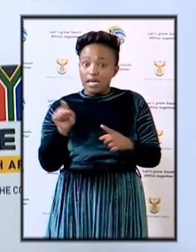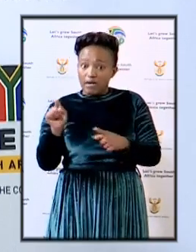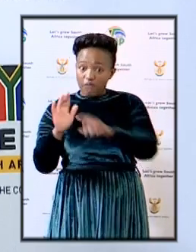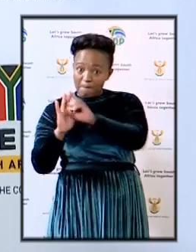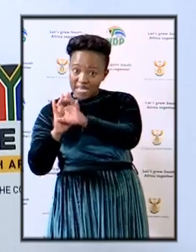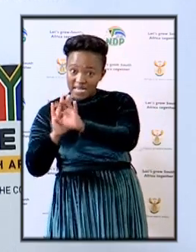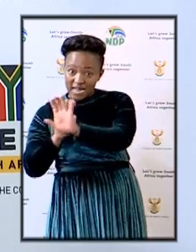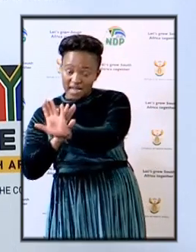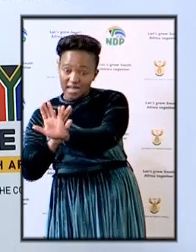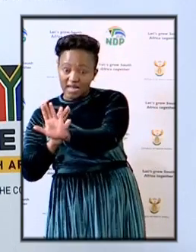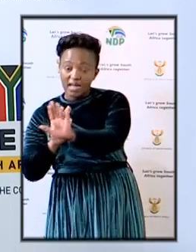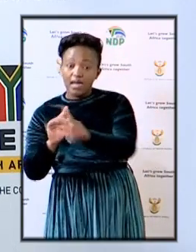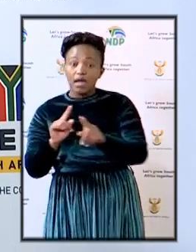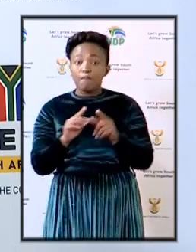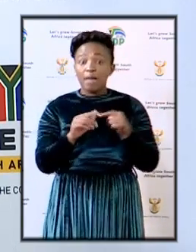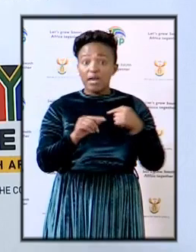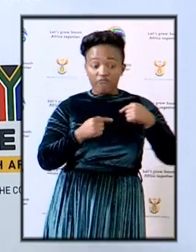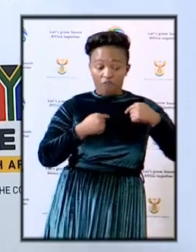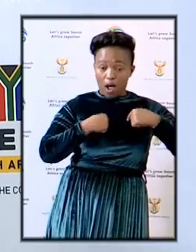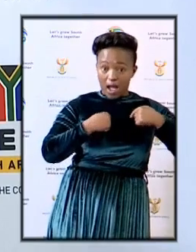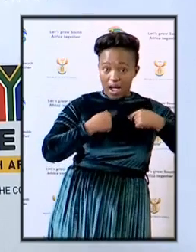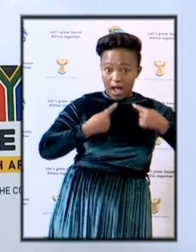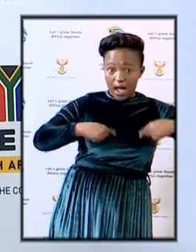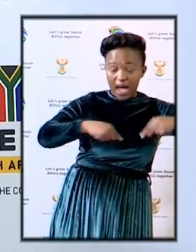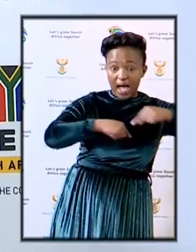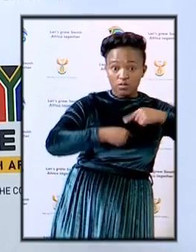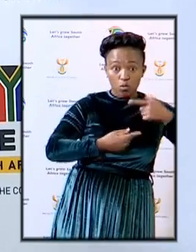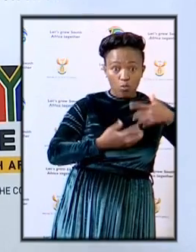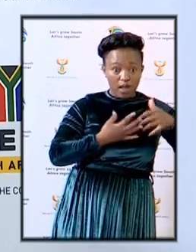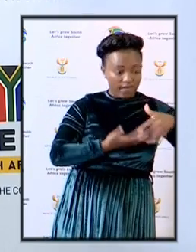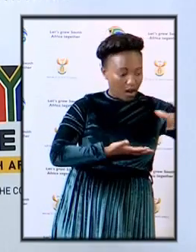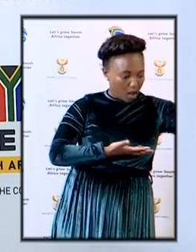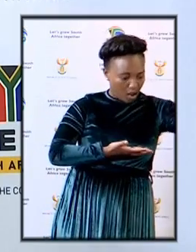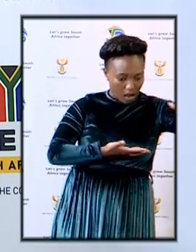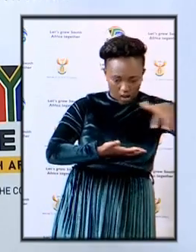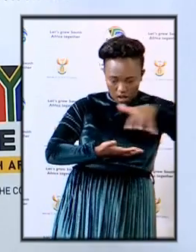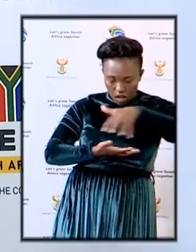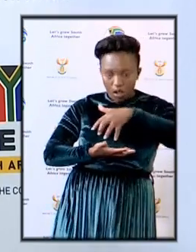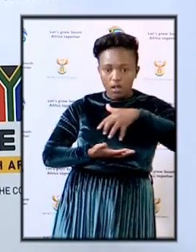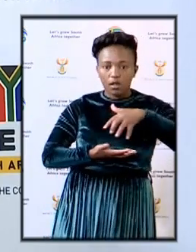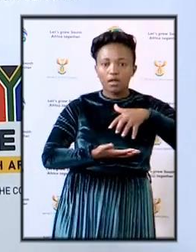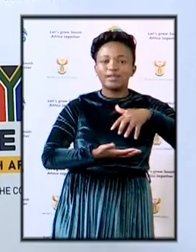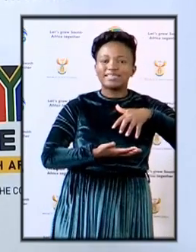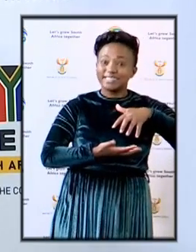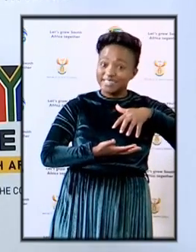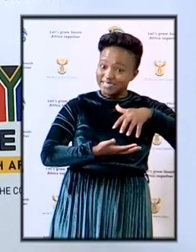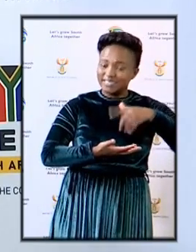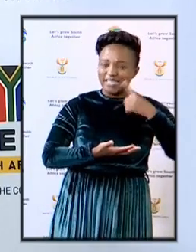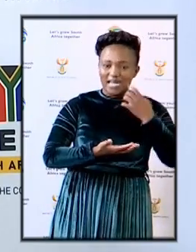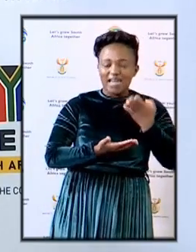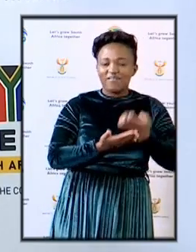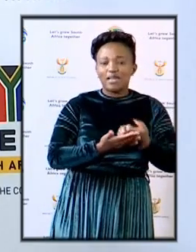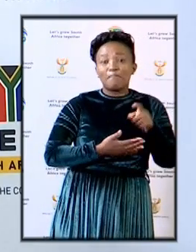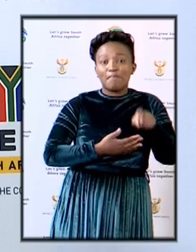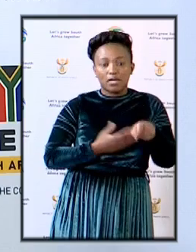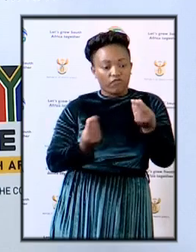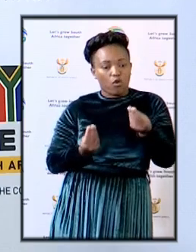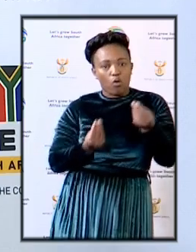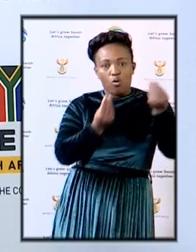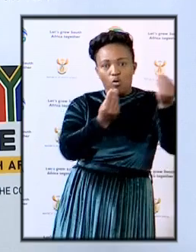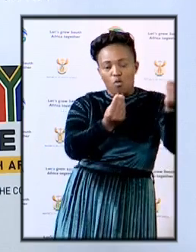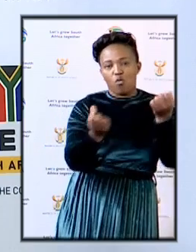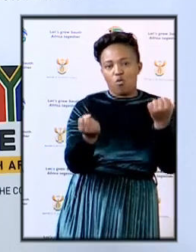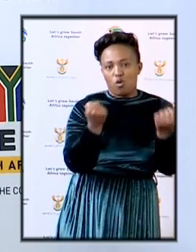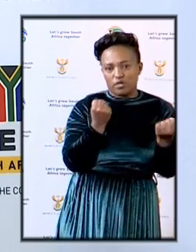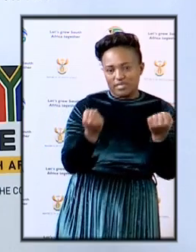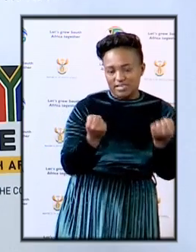we do is whatever we gather we must have that view that we are going to present this at court